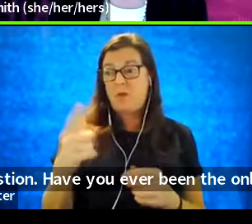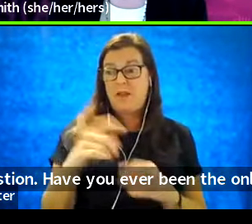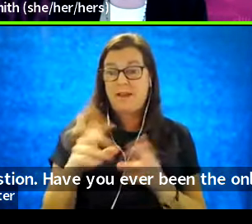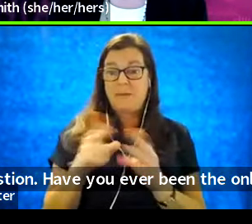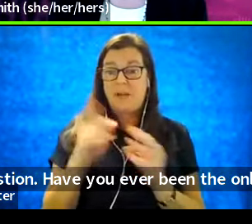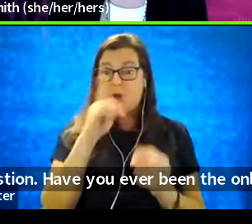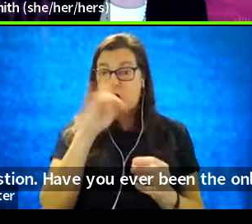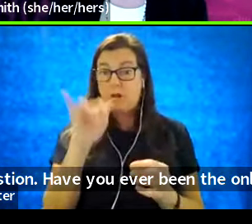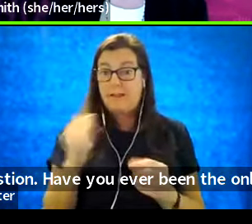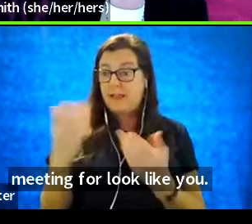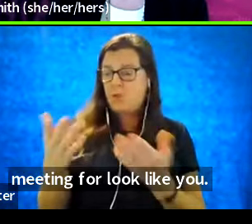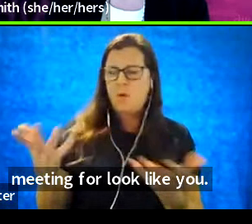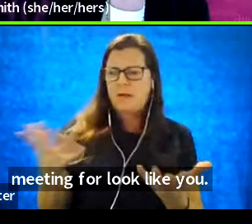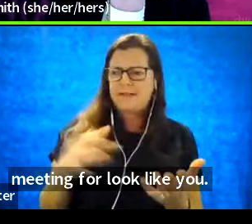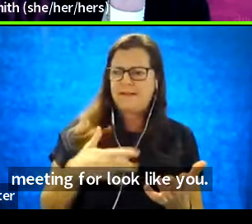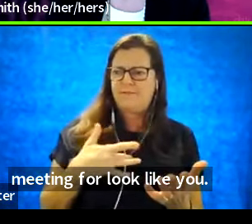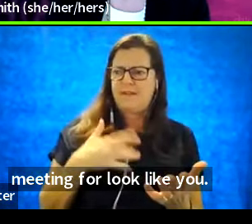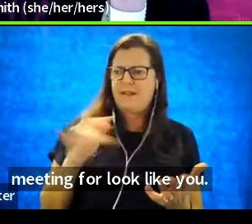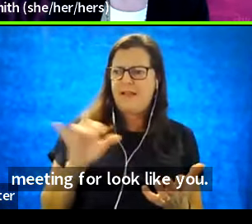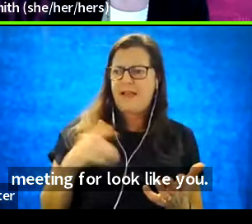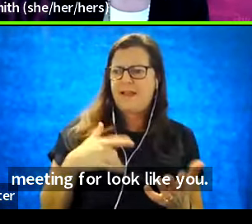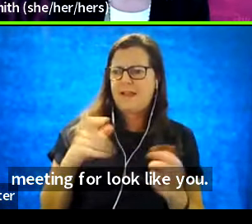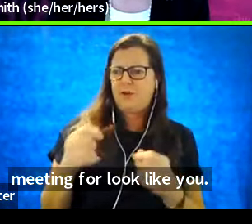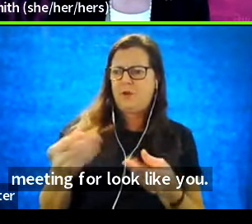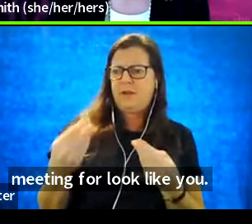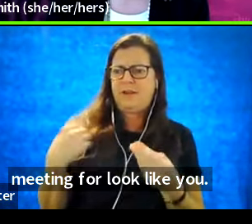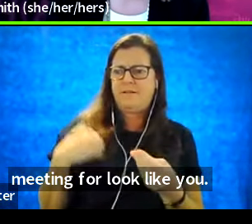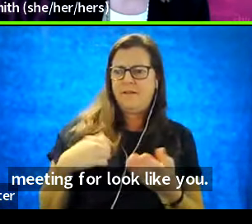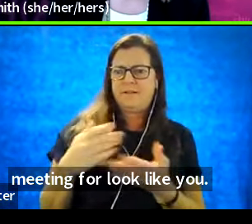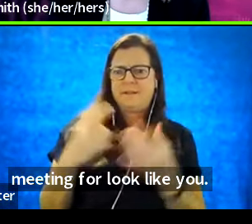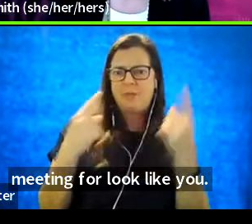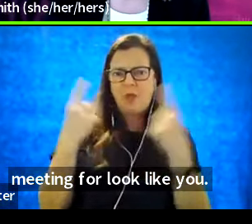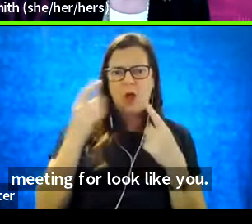you? What did it feel like? And can you give us some thoughts?